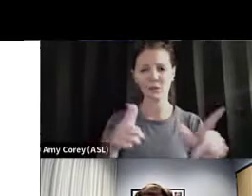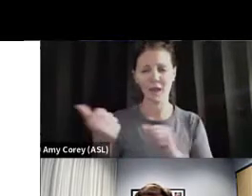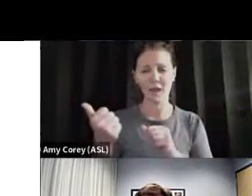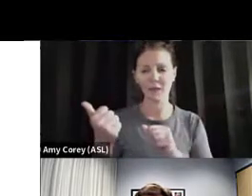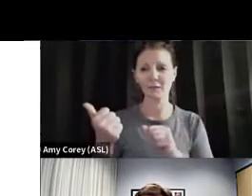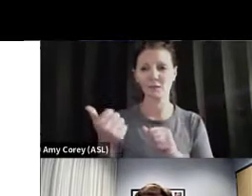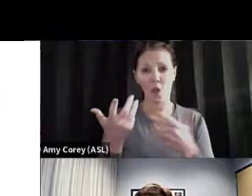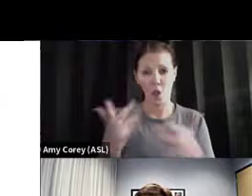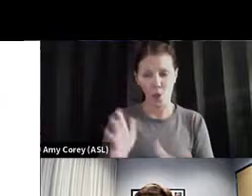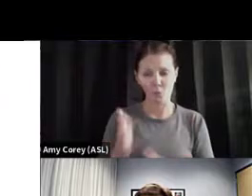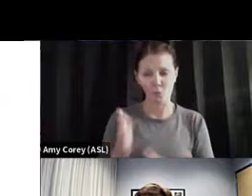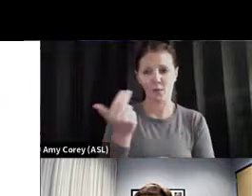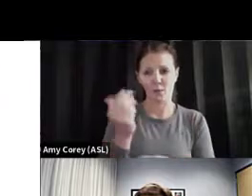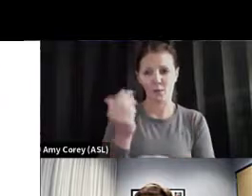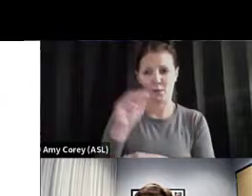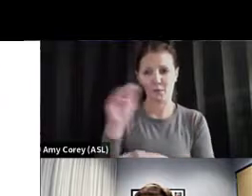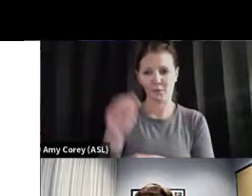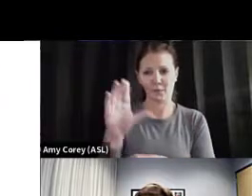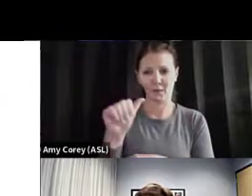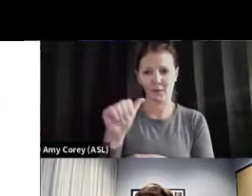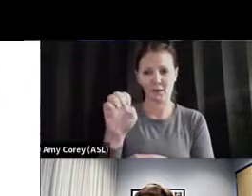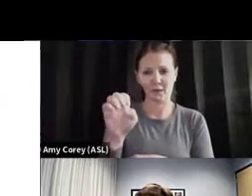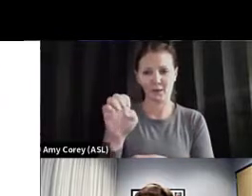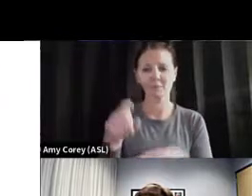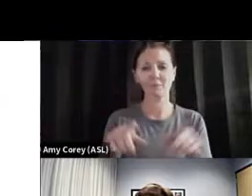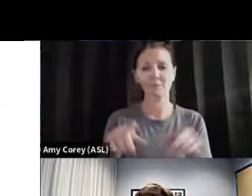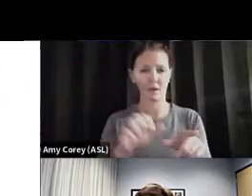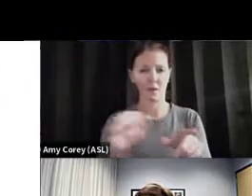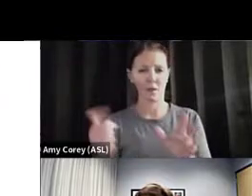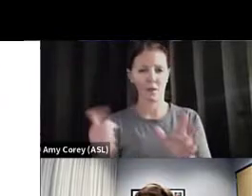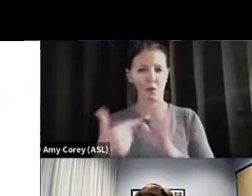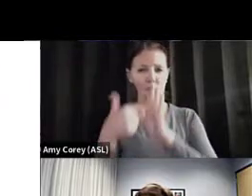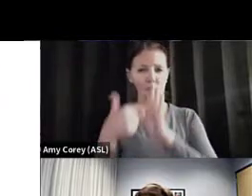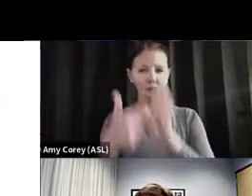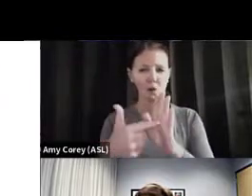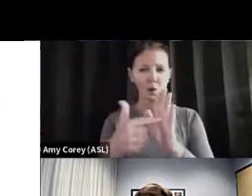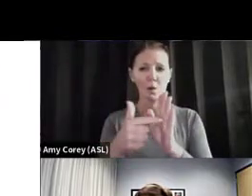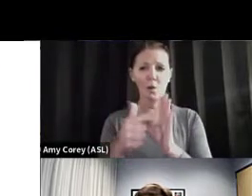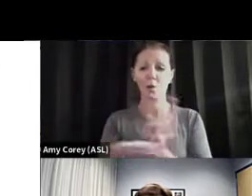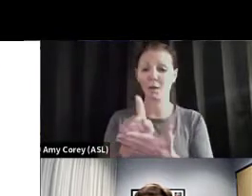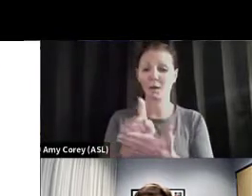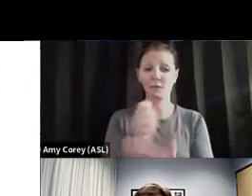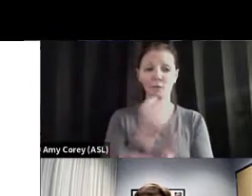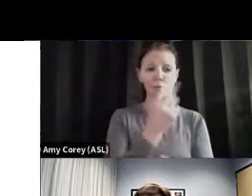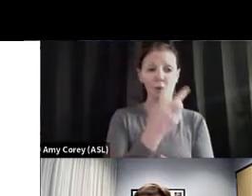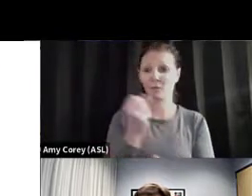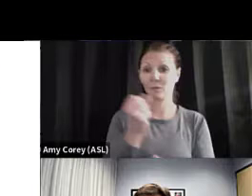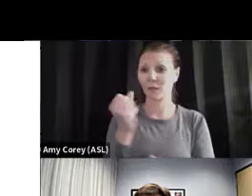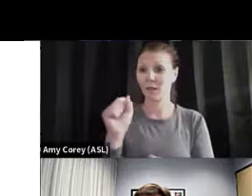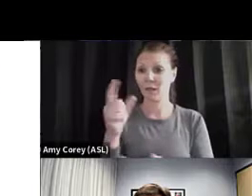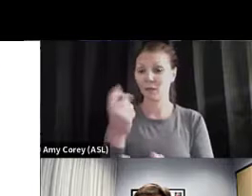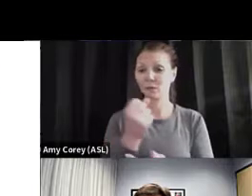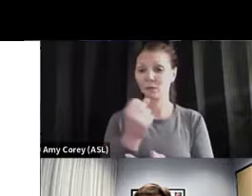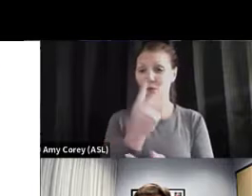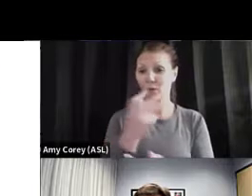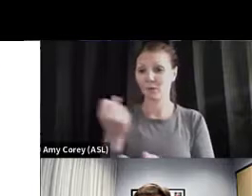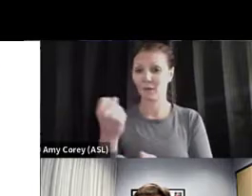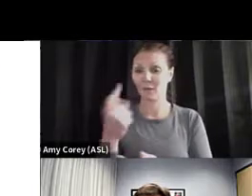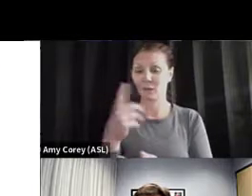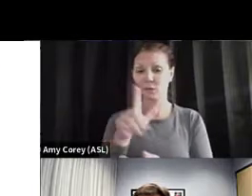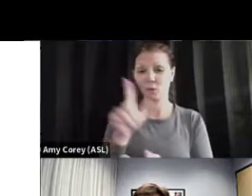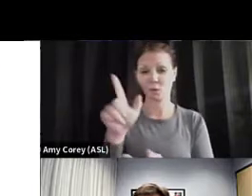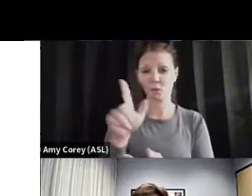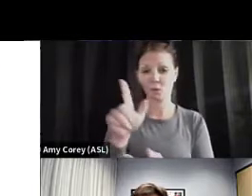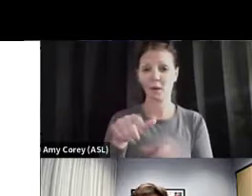Northeast. Again, this is another way of showing it here. For the week of 12-11-21 here in purple, it's 13%. Now,